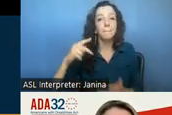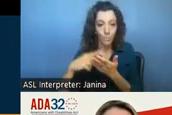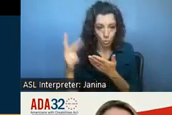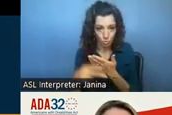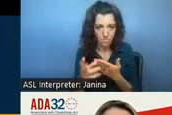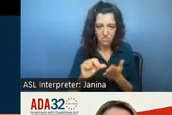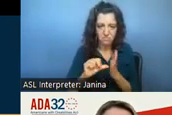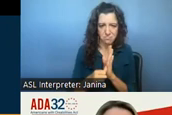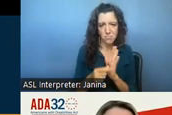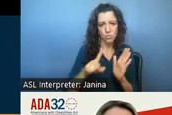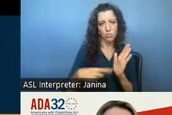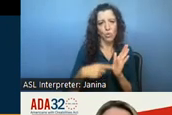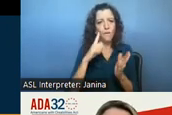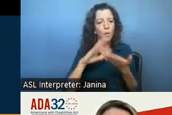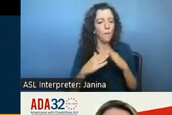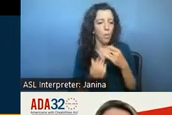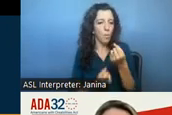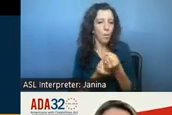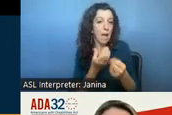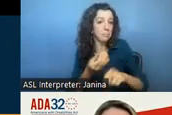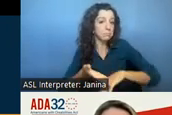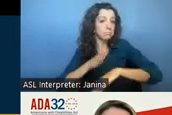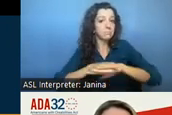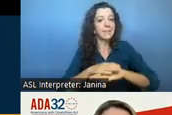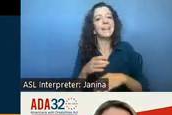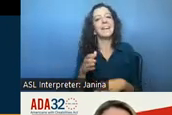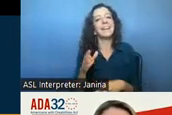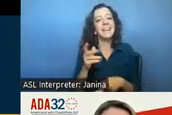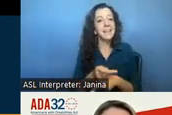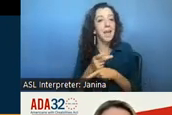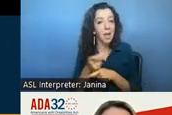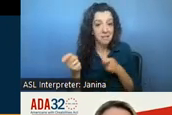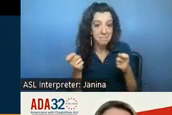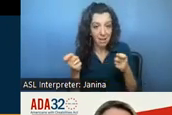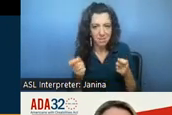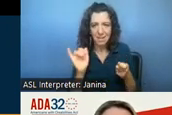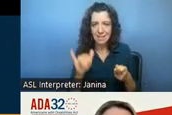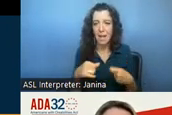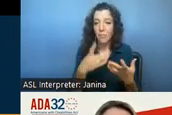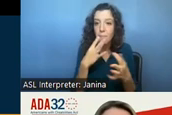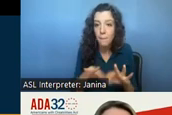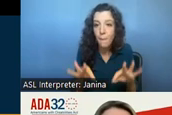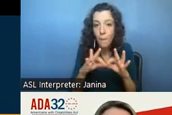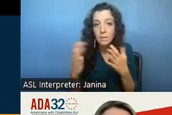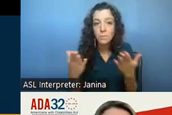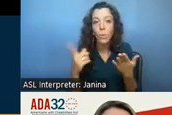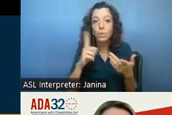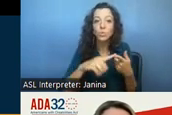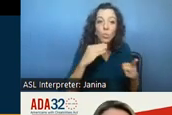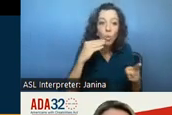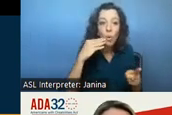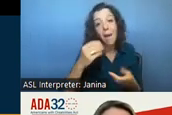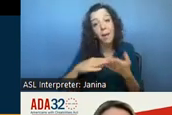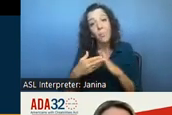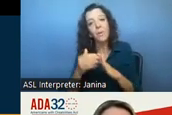enhanced care management which provide critical connections to the services in the home and the community that older adults and people with disabilities